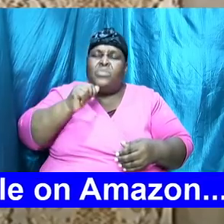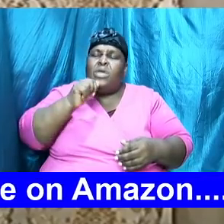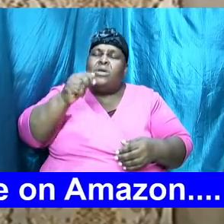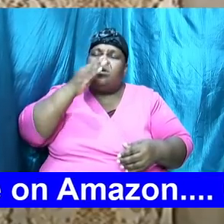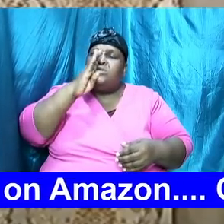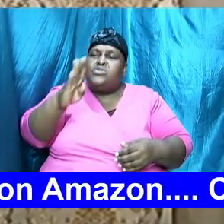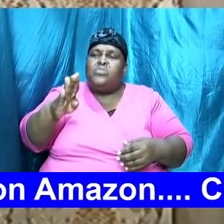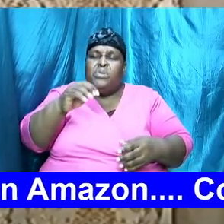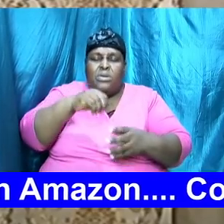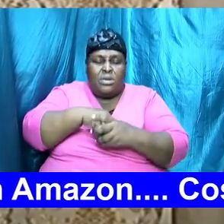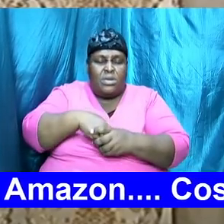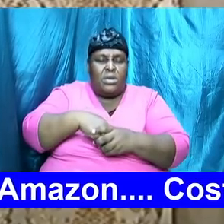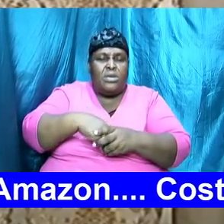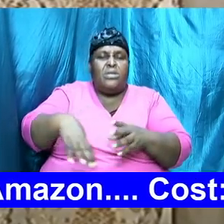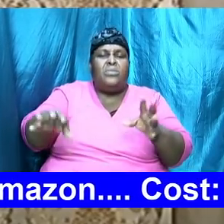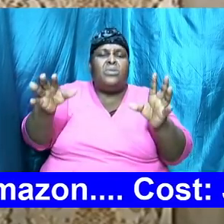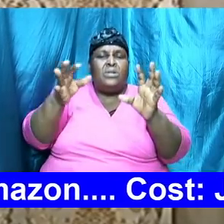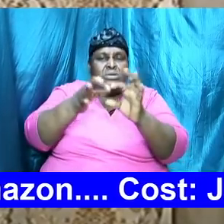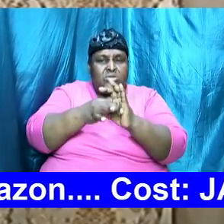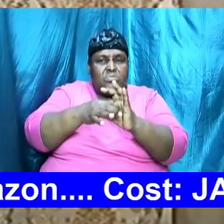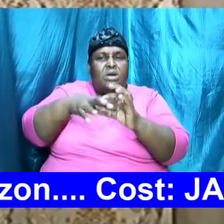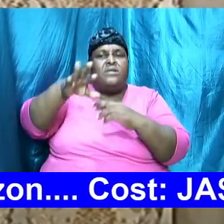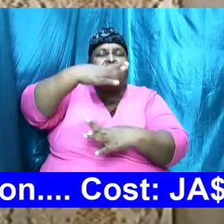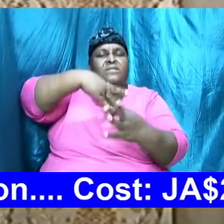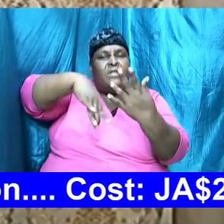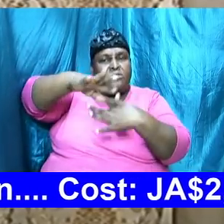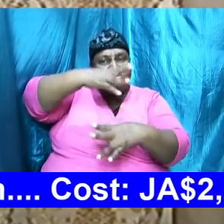in relationship and fellowship